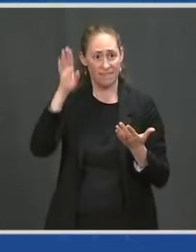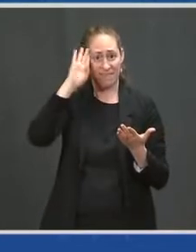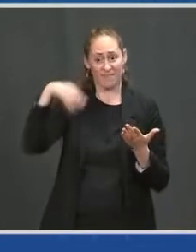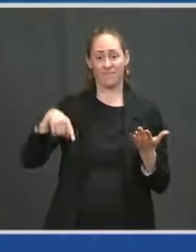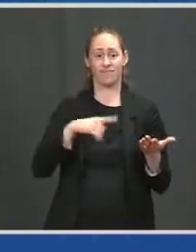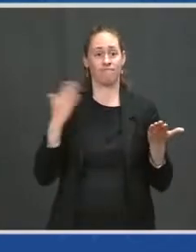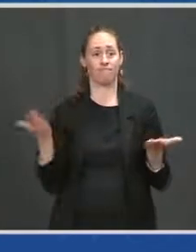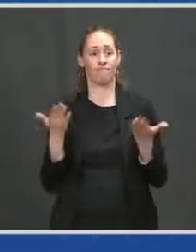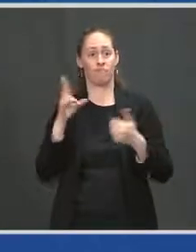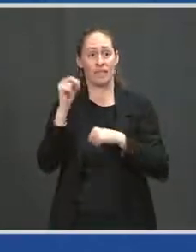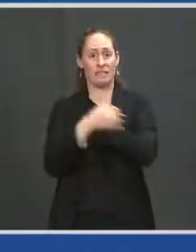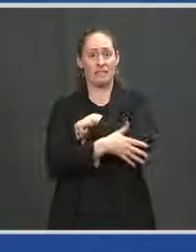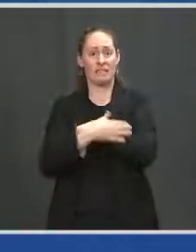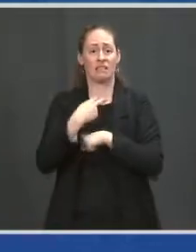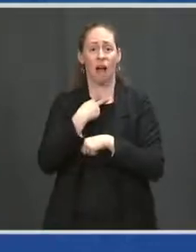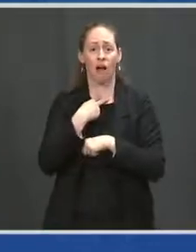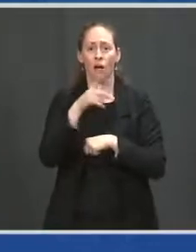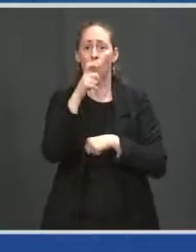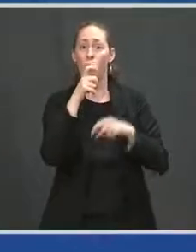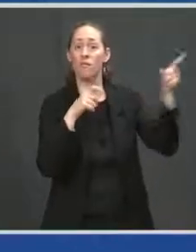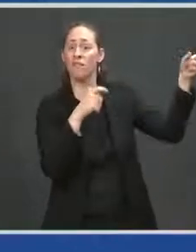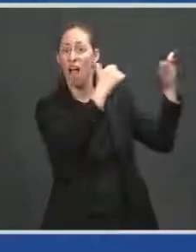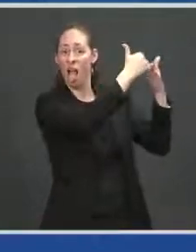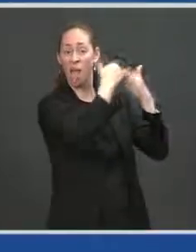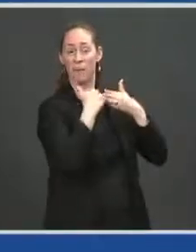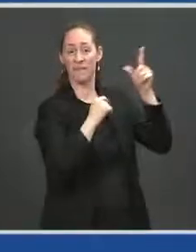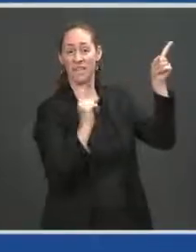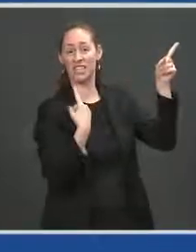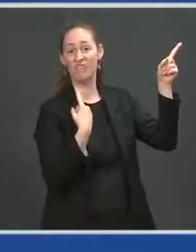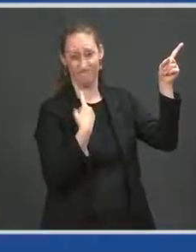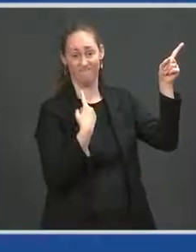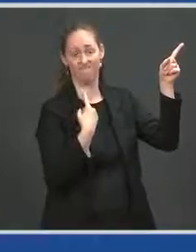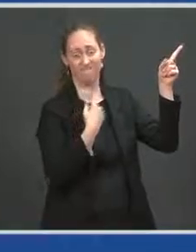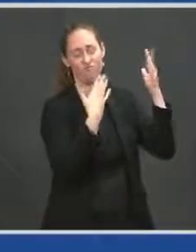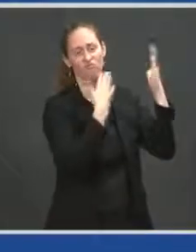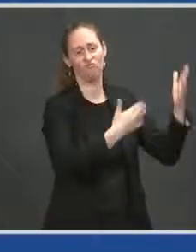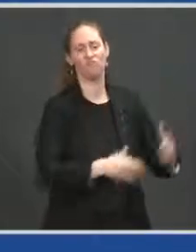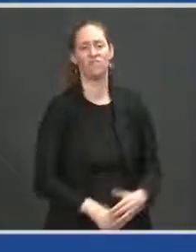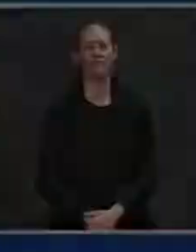us. Thank you. Sir, what have you asked the Vice President to do to help with vaccine skepticism? How do you convince those still